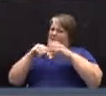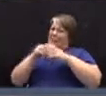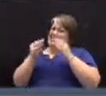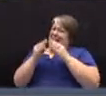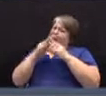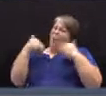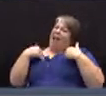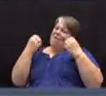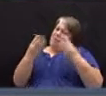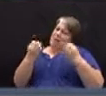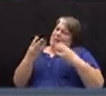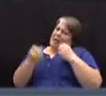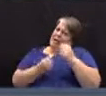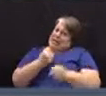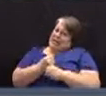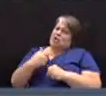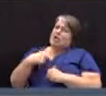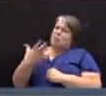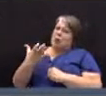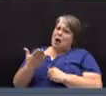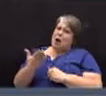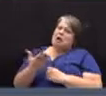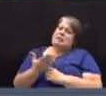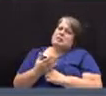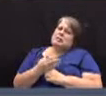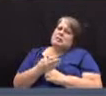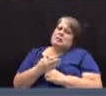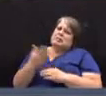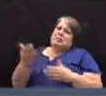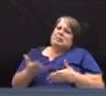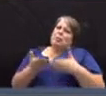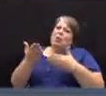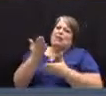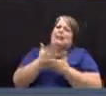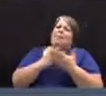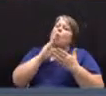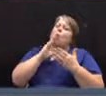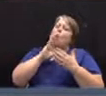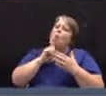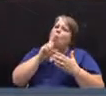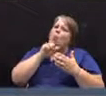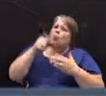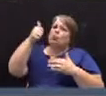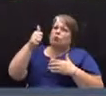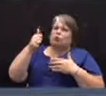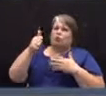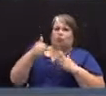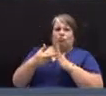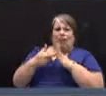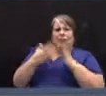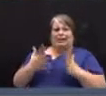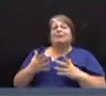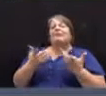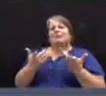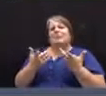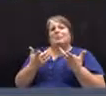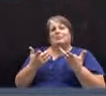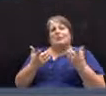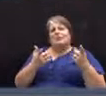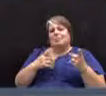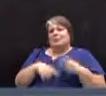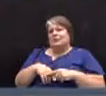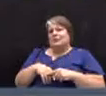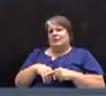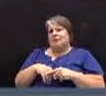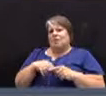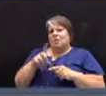we've had it for many, many, many years. And I just want to bring some of the older representatives' attention back to what Dart Everett said here many,